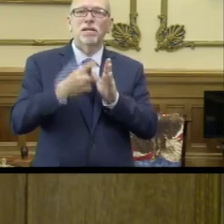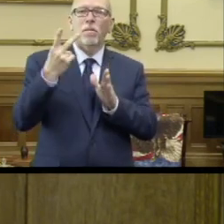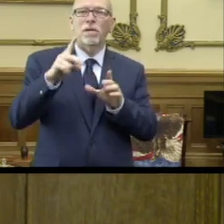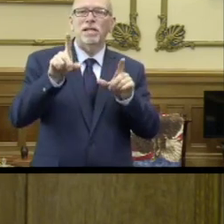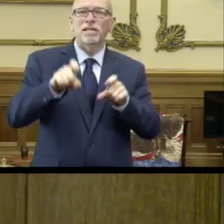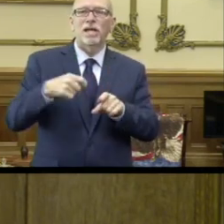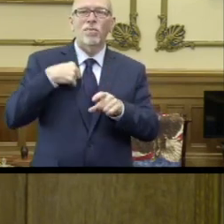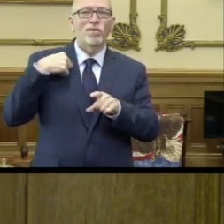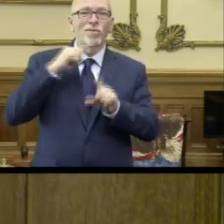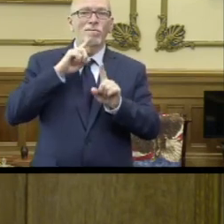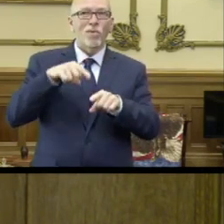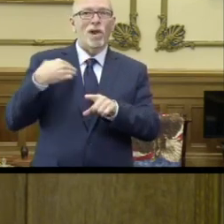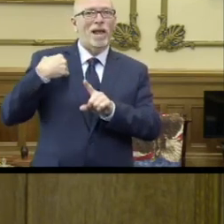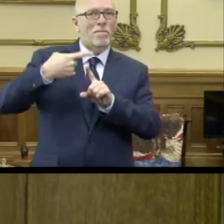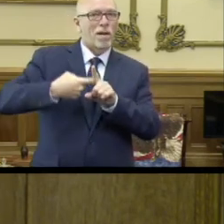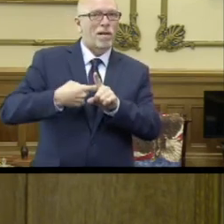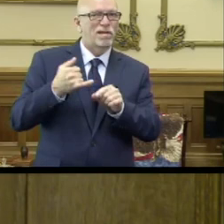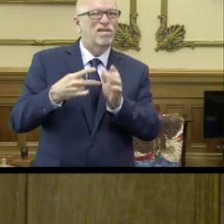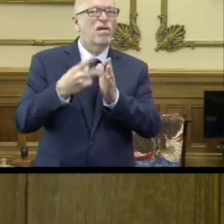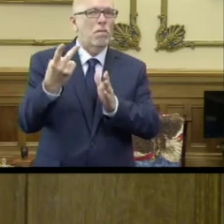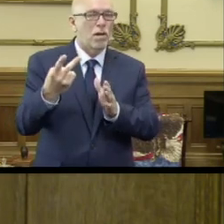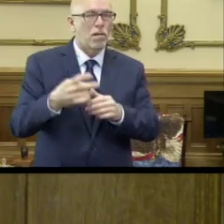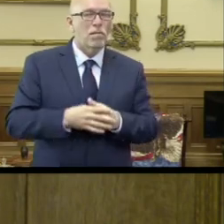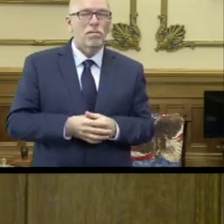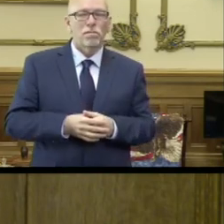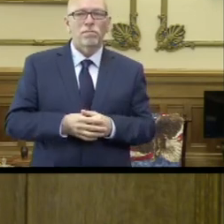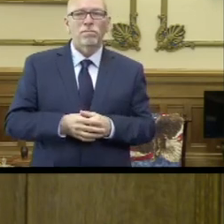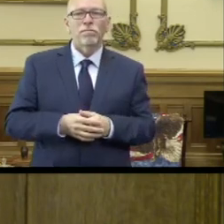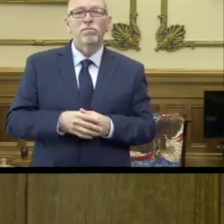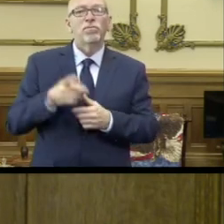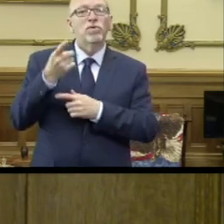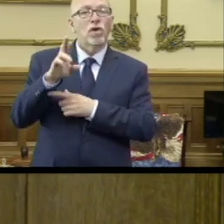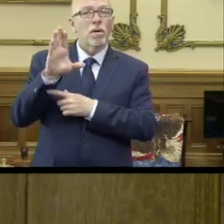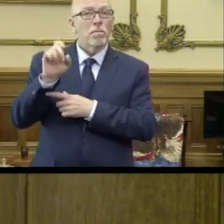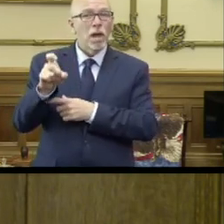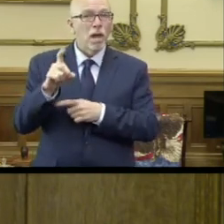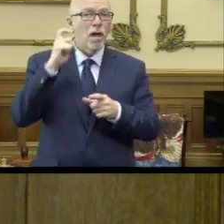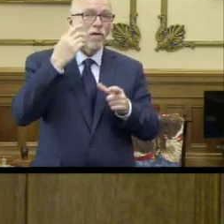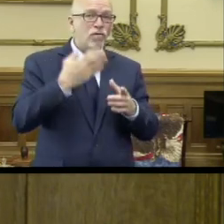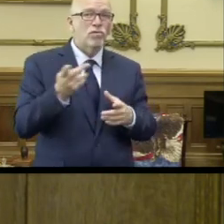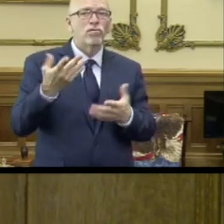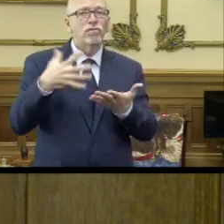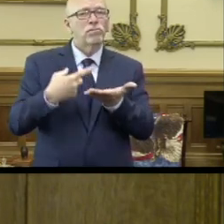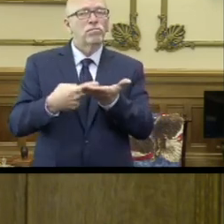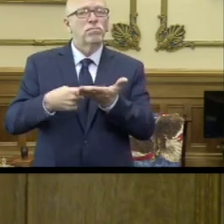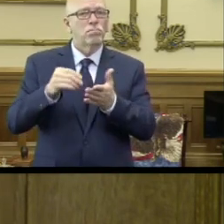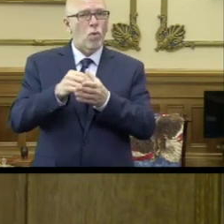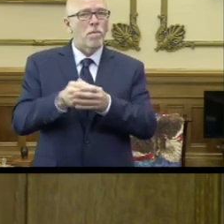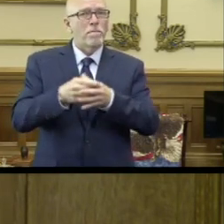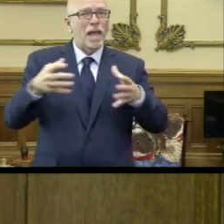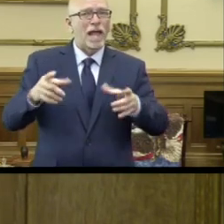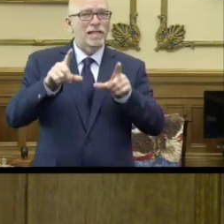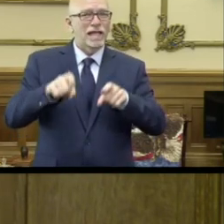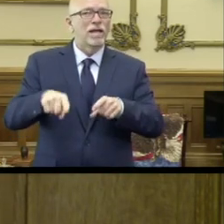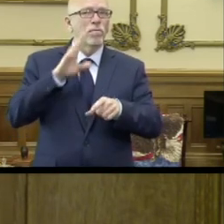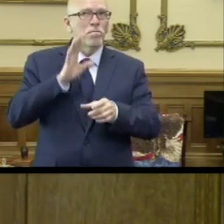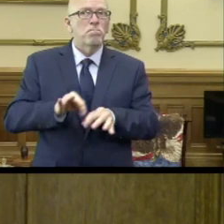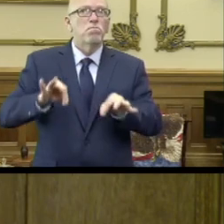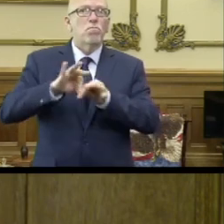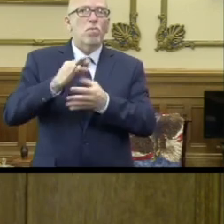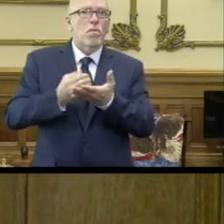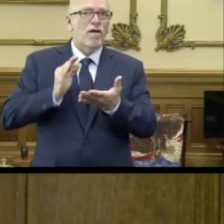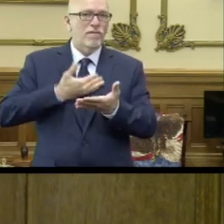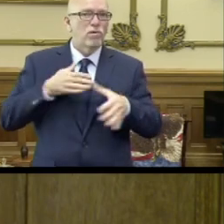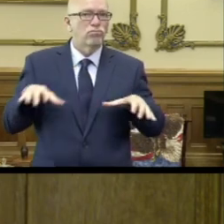reported just one month ago. As Dr. Box and the Governor have discussed, expanded testing is going to be a critical part of our